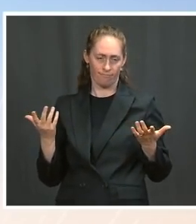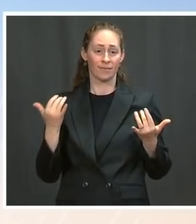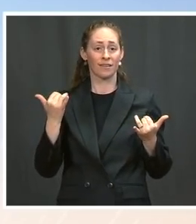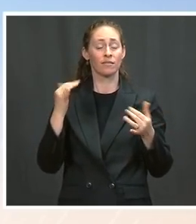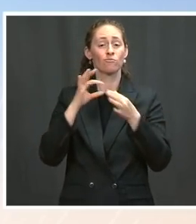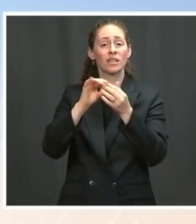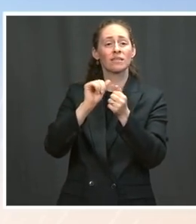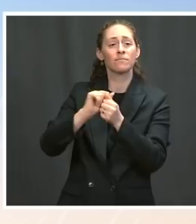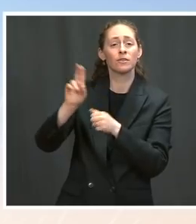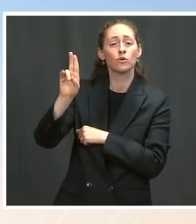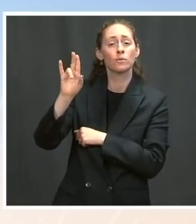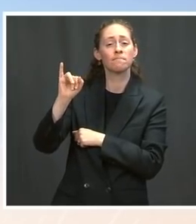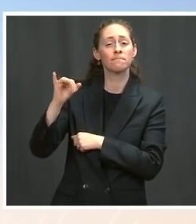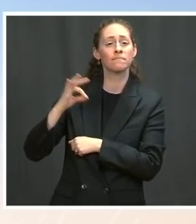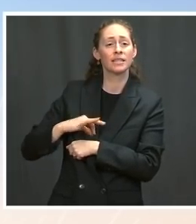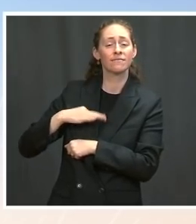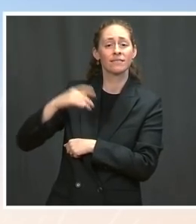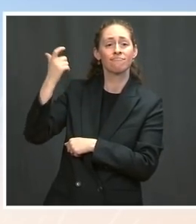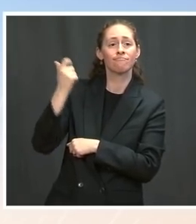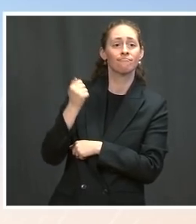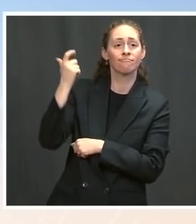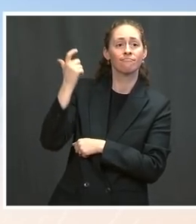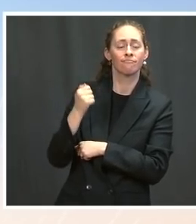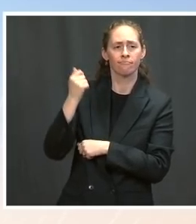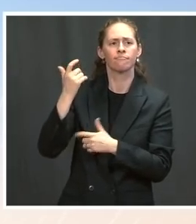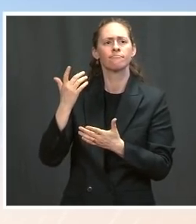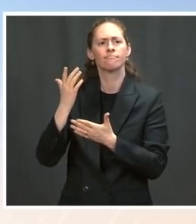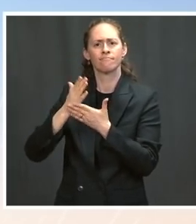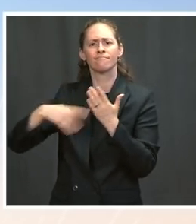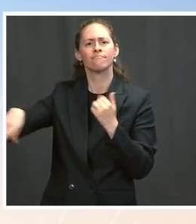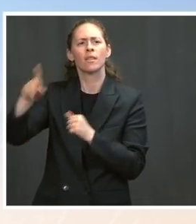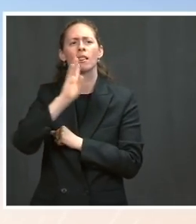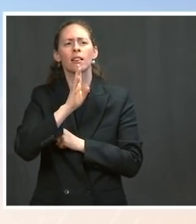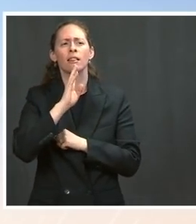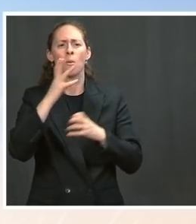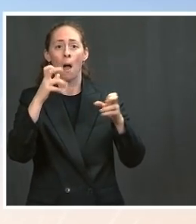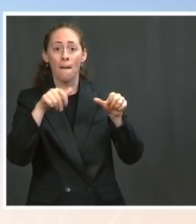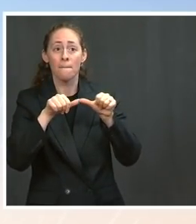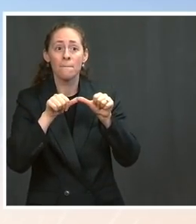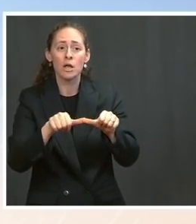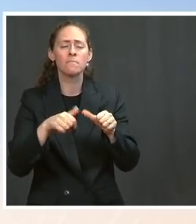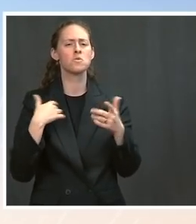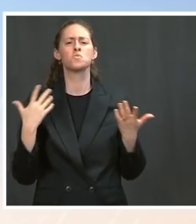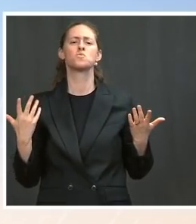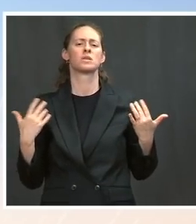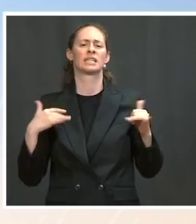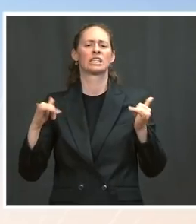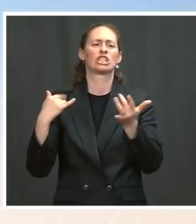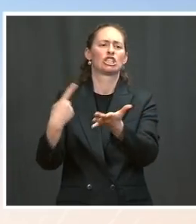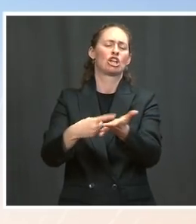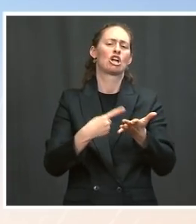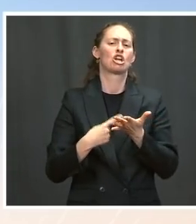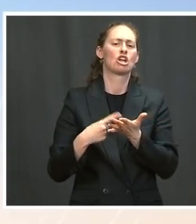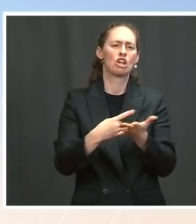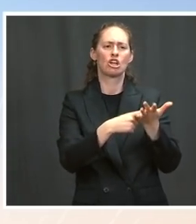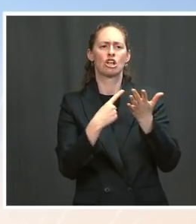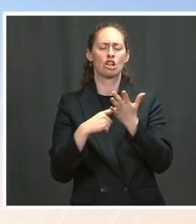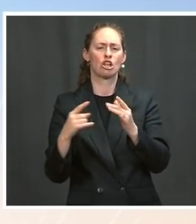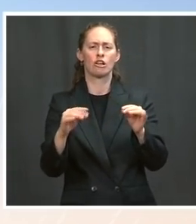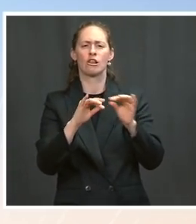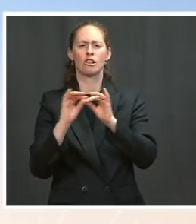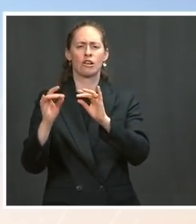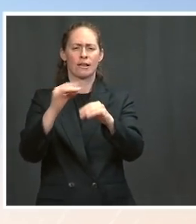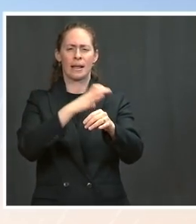past. And we're obviously in the discussion phase at a staff level and discussion with committees, from senior leadership here,